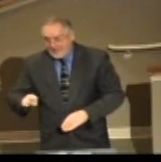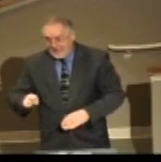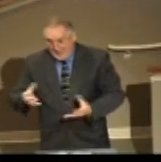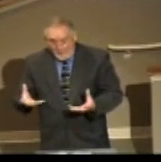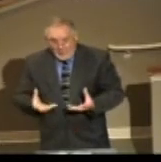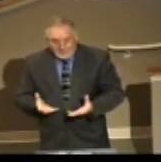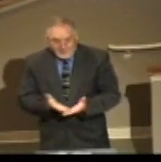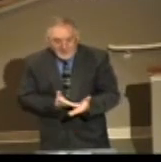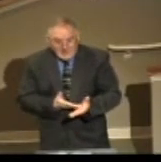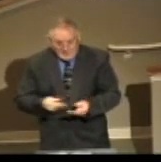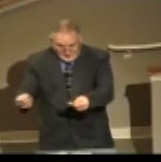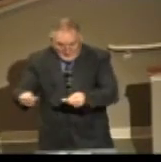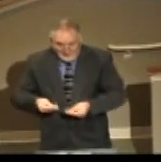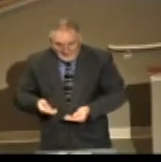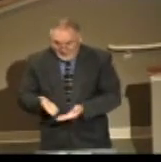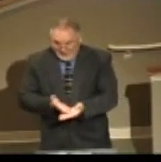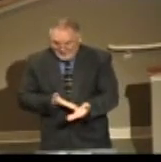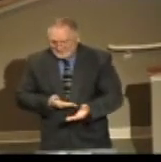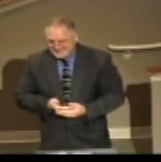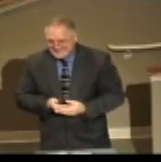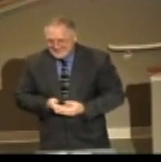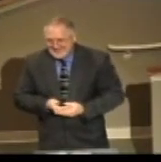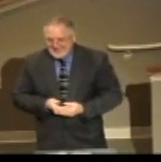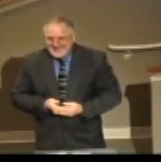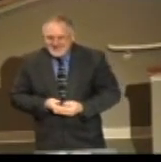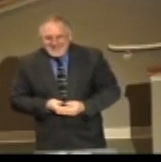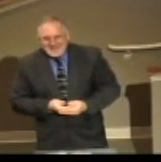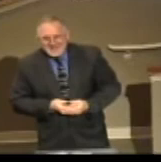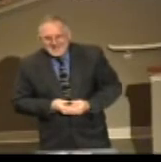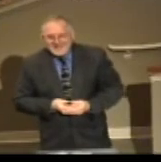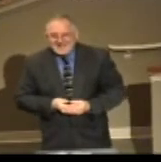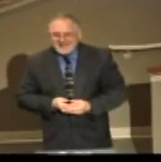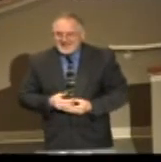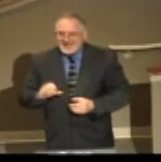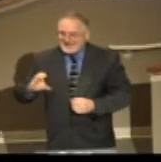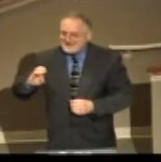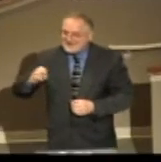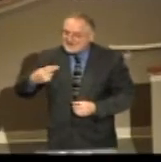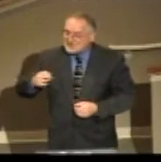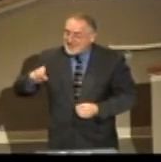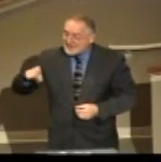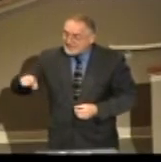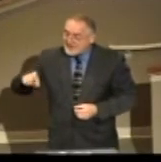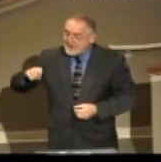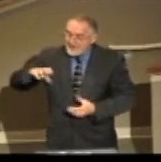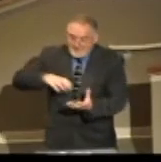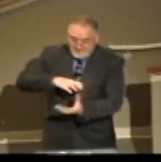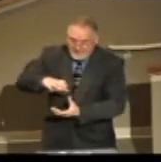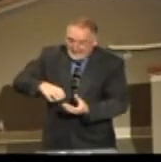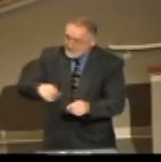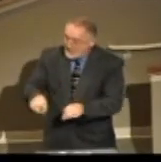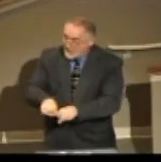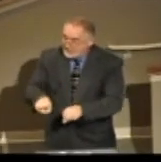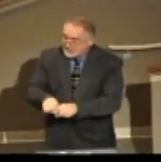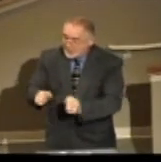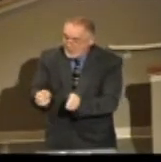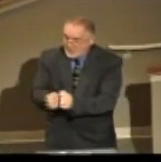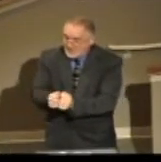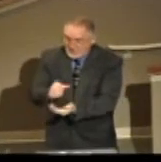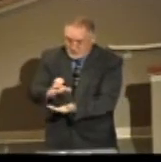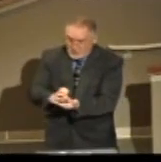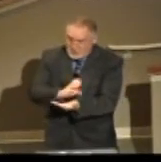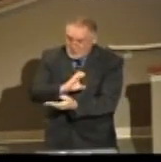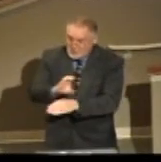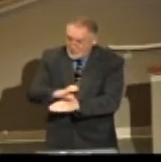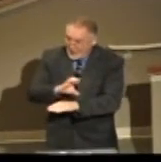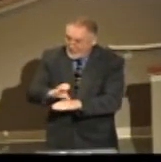a box and bring it to me. I'll tell you how they taste. And they've got, they've got check mix now with chocolate in them also. But there is a rumor going around that